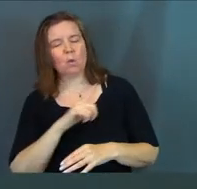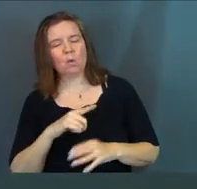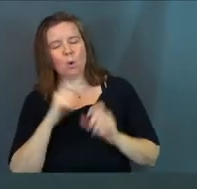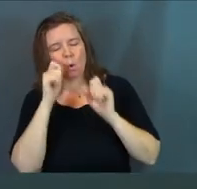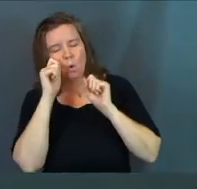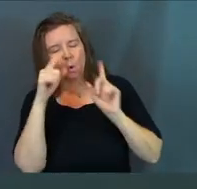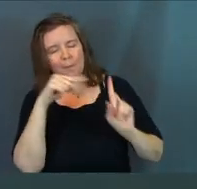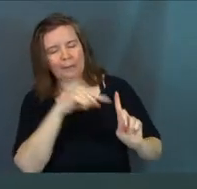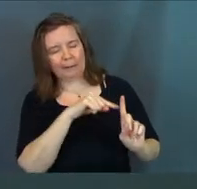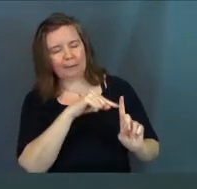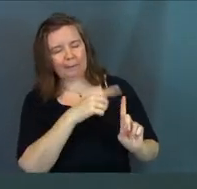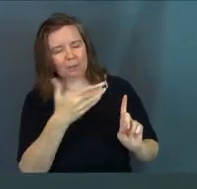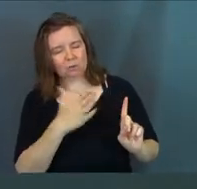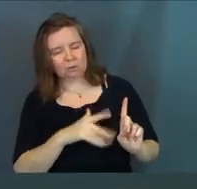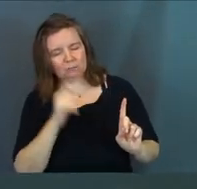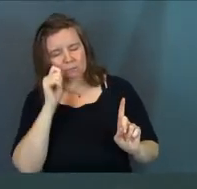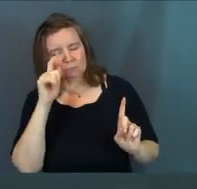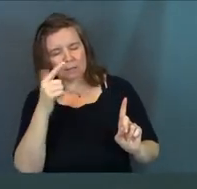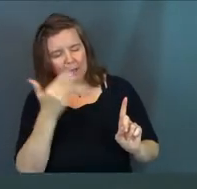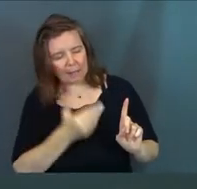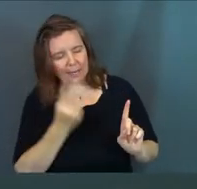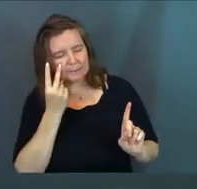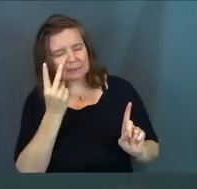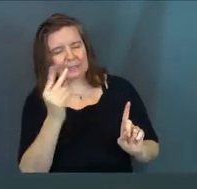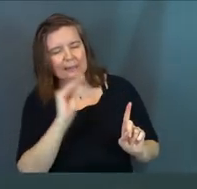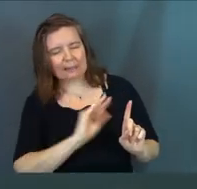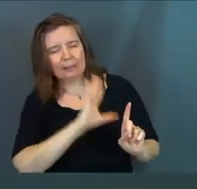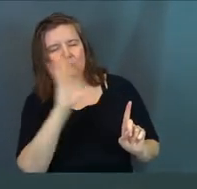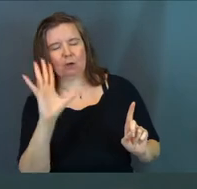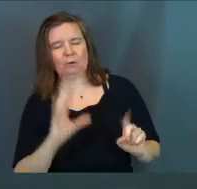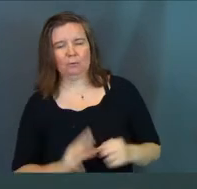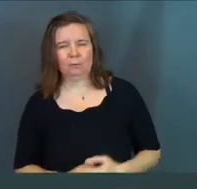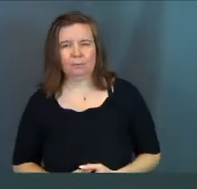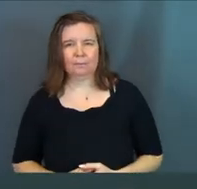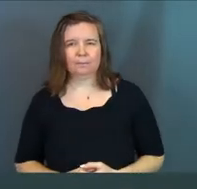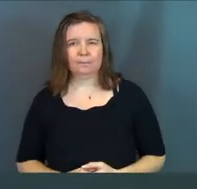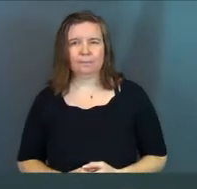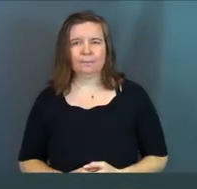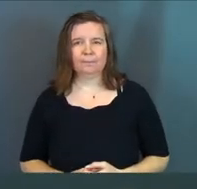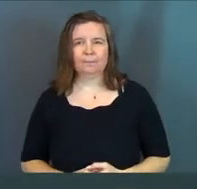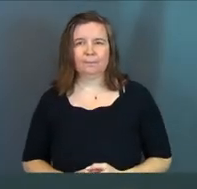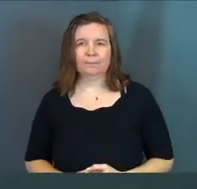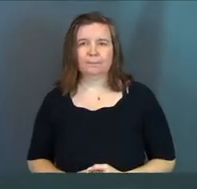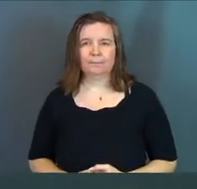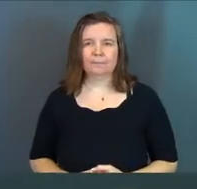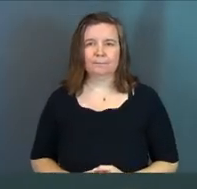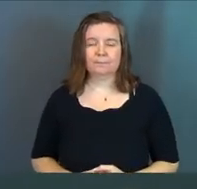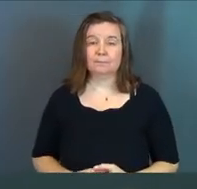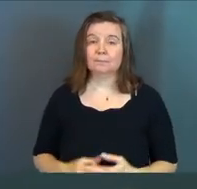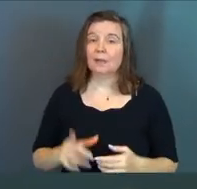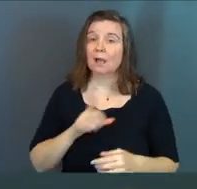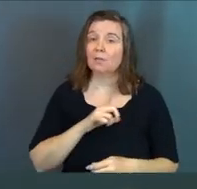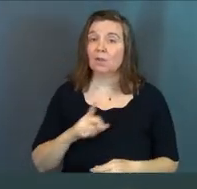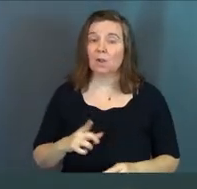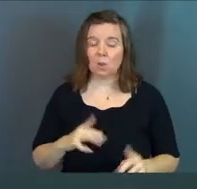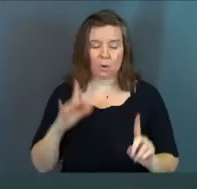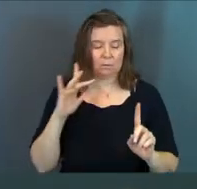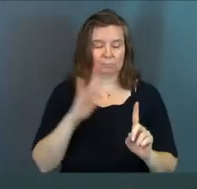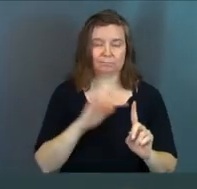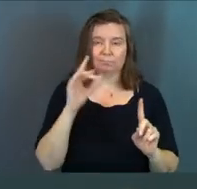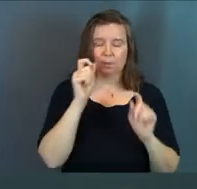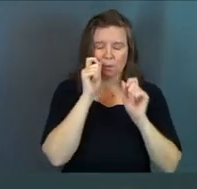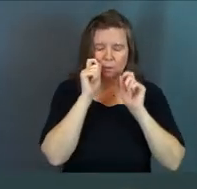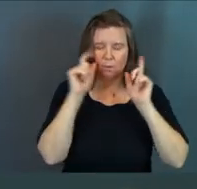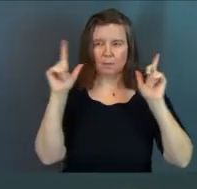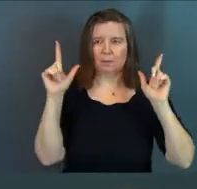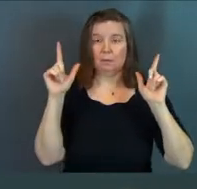open his eyes and let him see. Open his eyes and let him see. And the Lord opened the